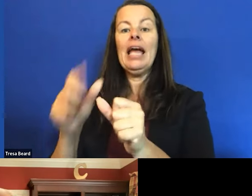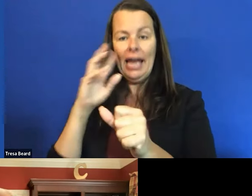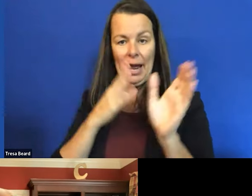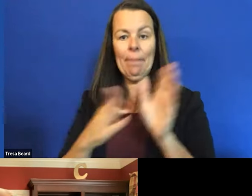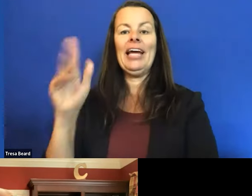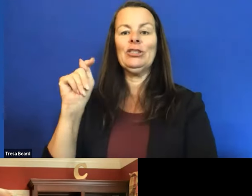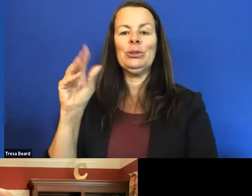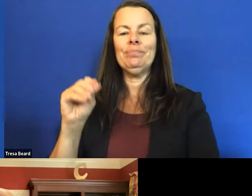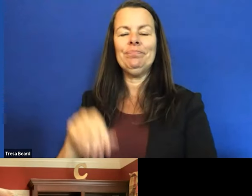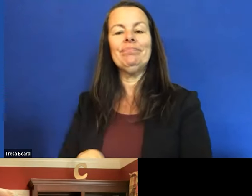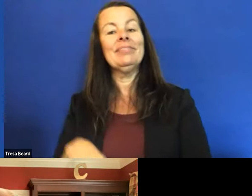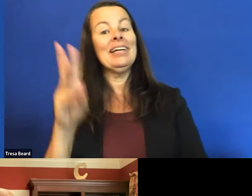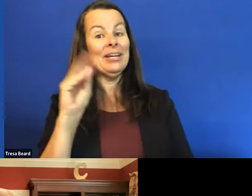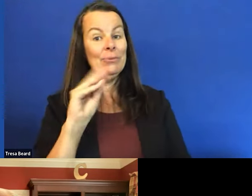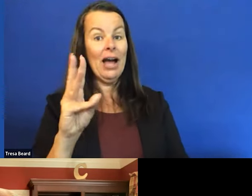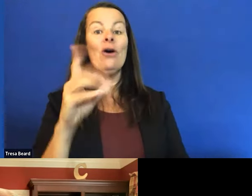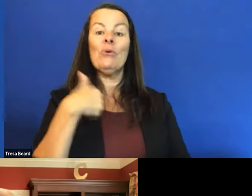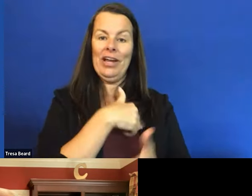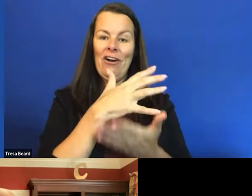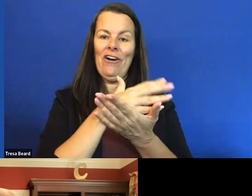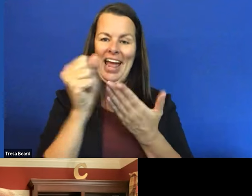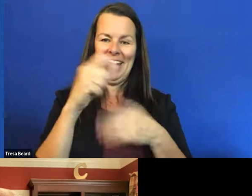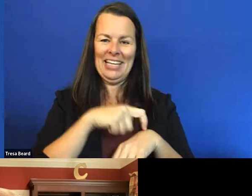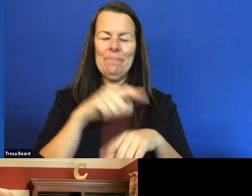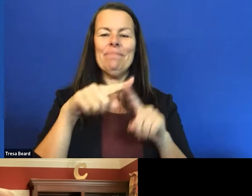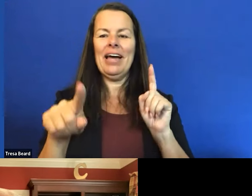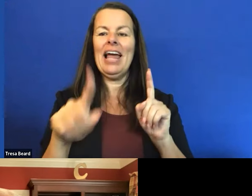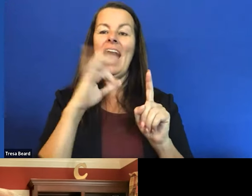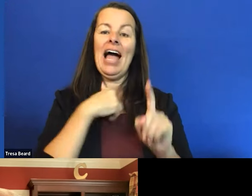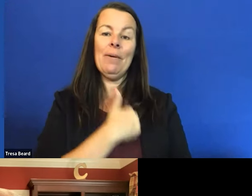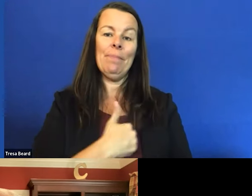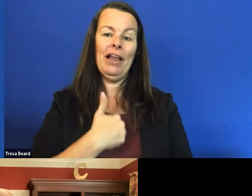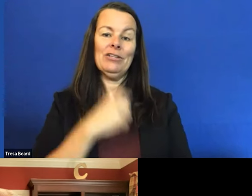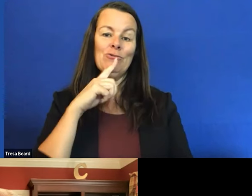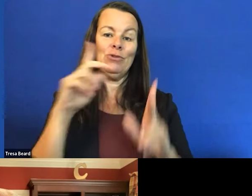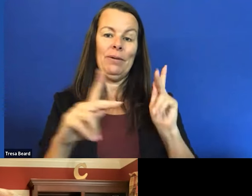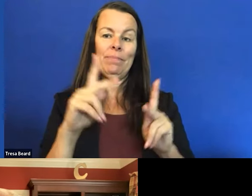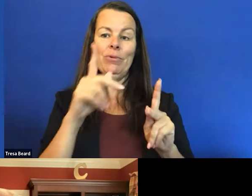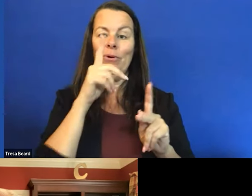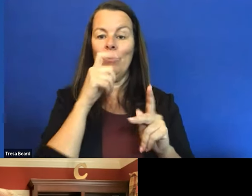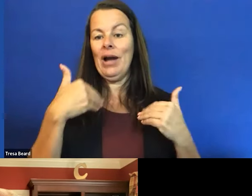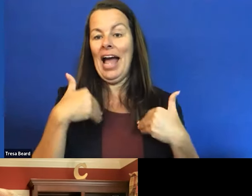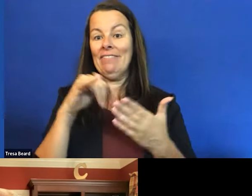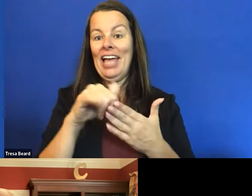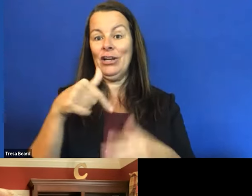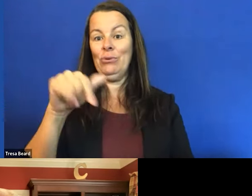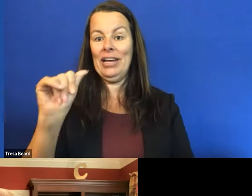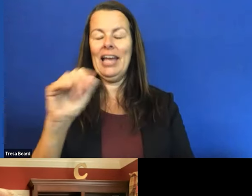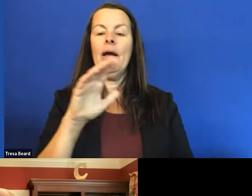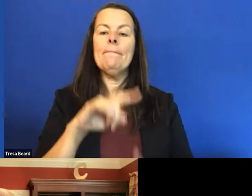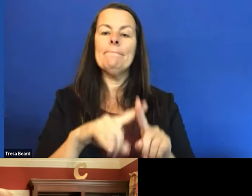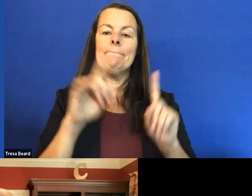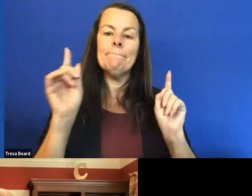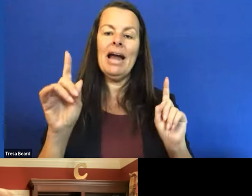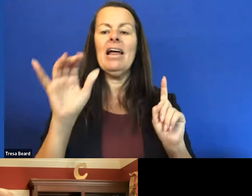Wow. We actually are out of time. However, so I apologize to the folks that, uh, had that Q and A, but that,